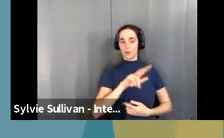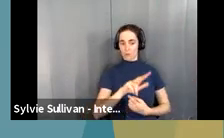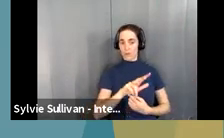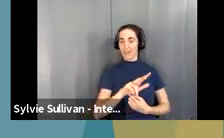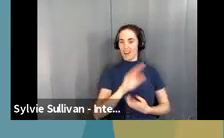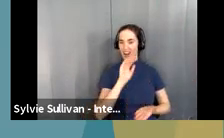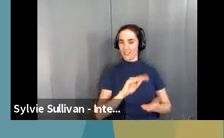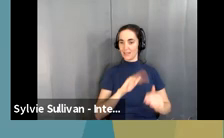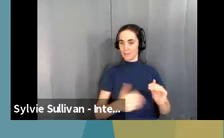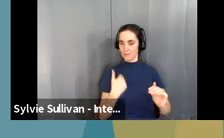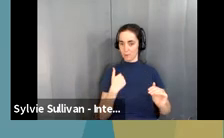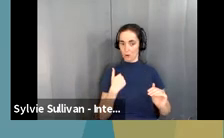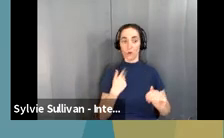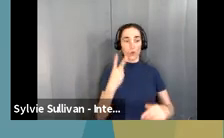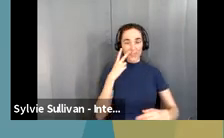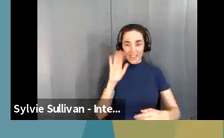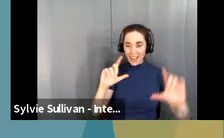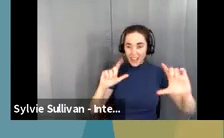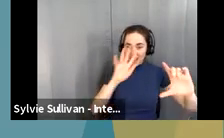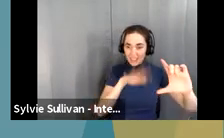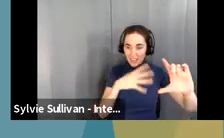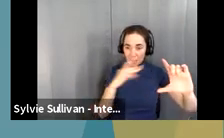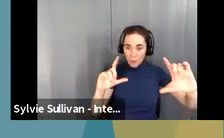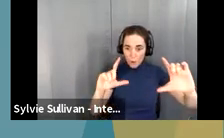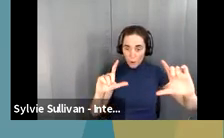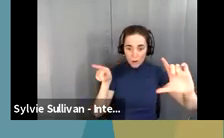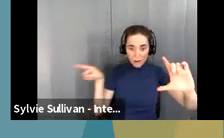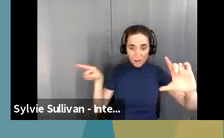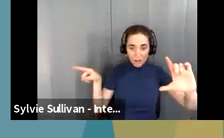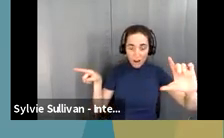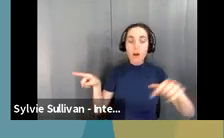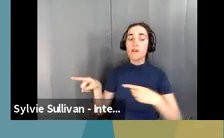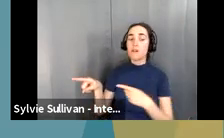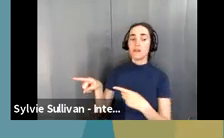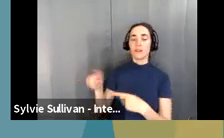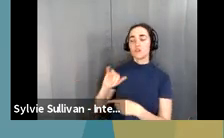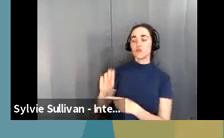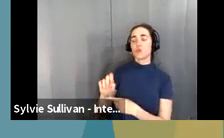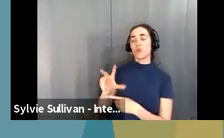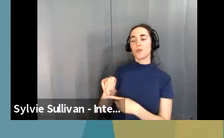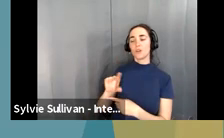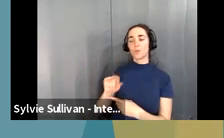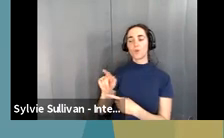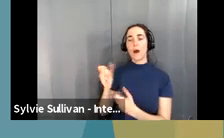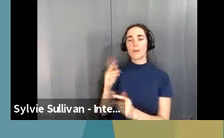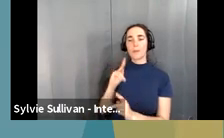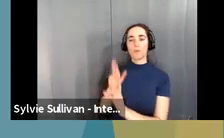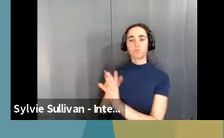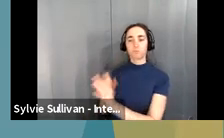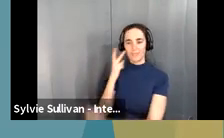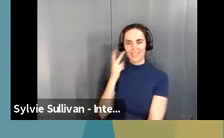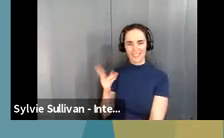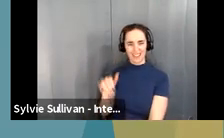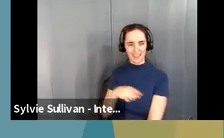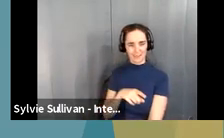On the table, you can see the enrollment latest figures as of June 30, 2021. 5